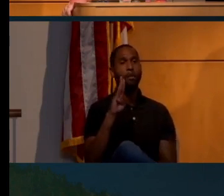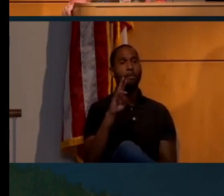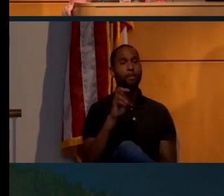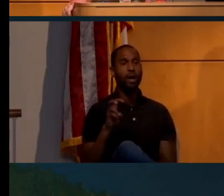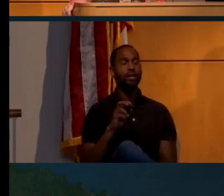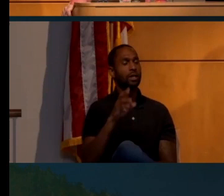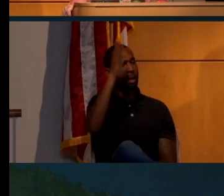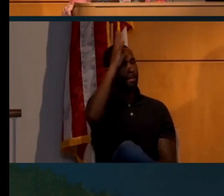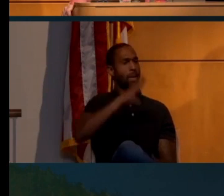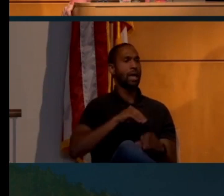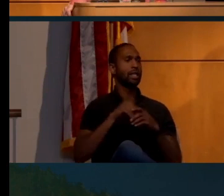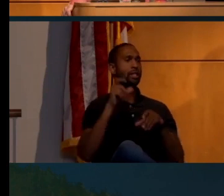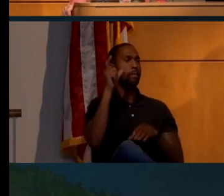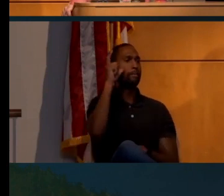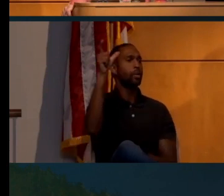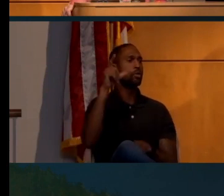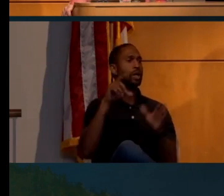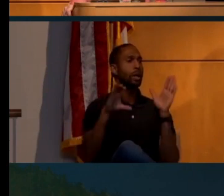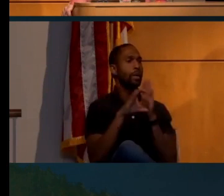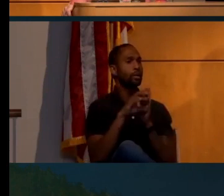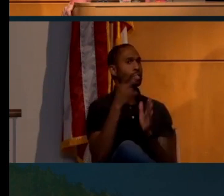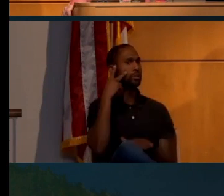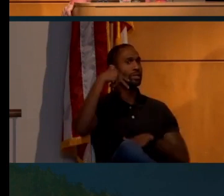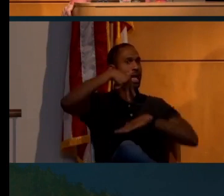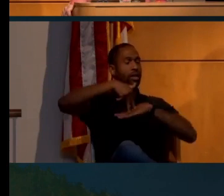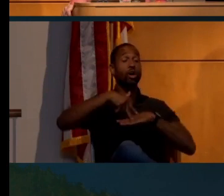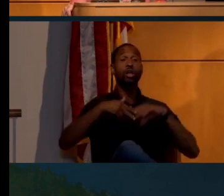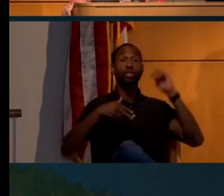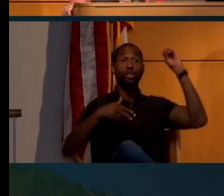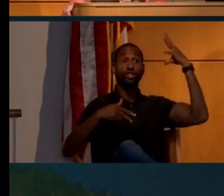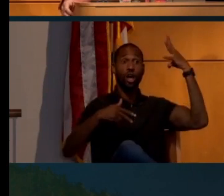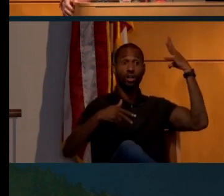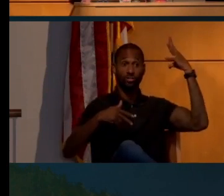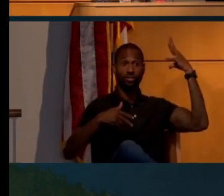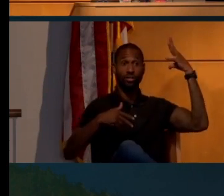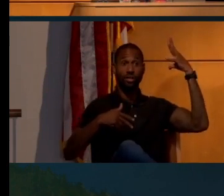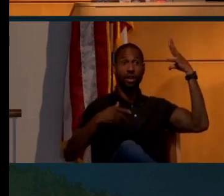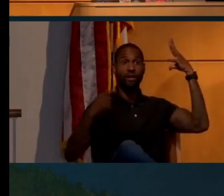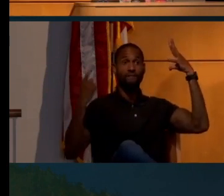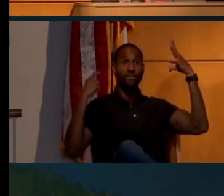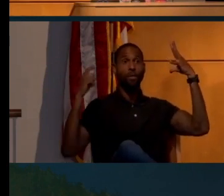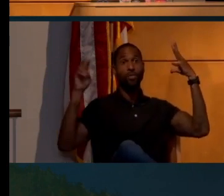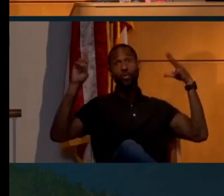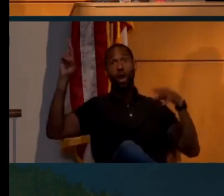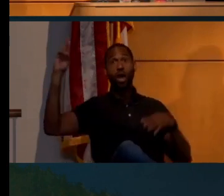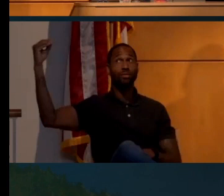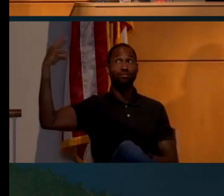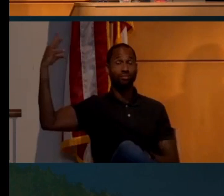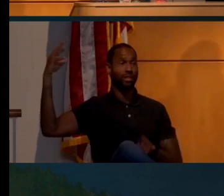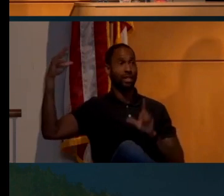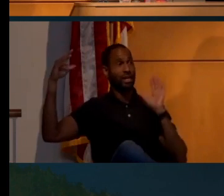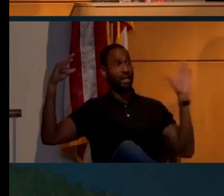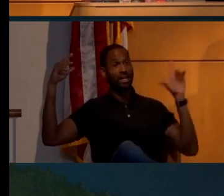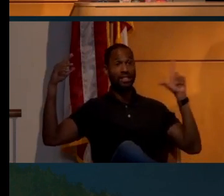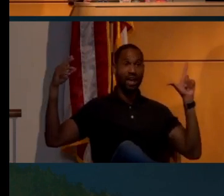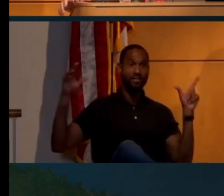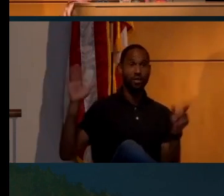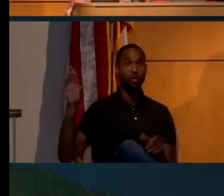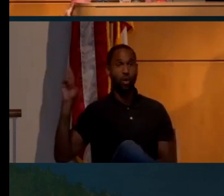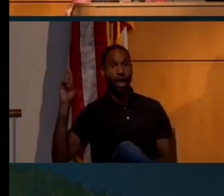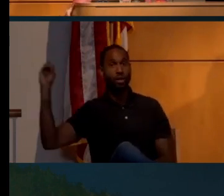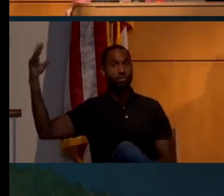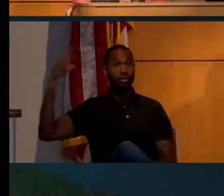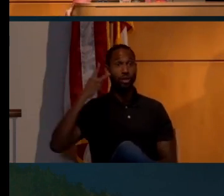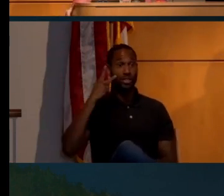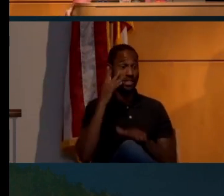image. And you can see him standing there. The sun is shining from the right on his left. So his left is illuminated.